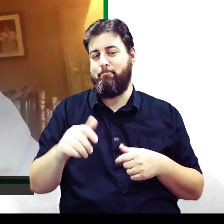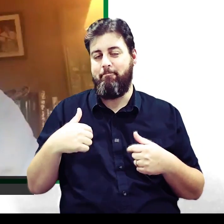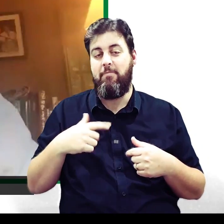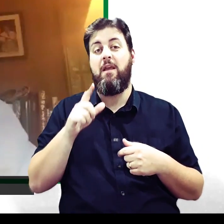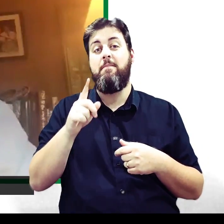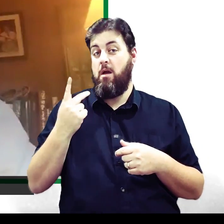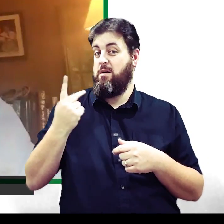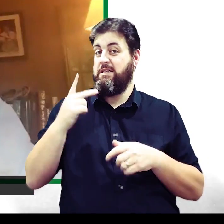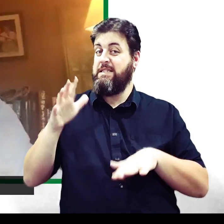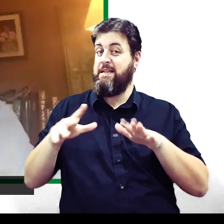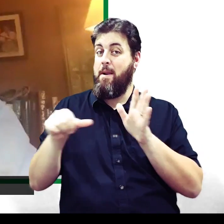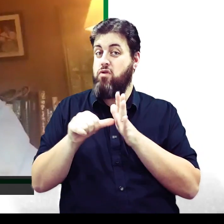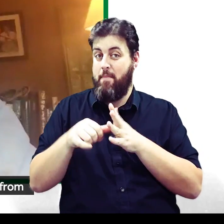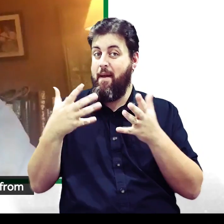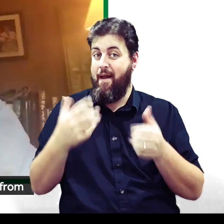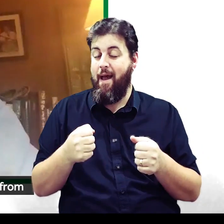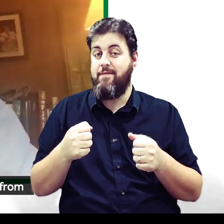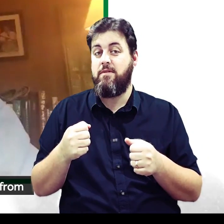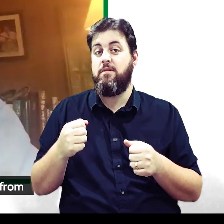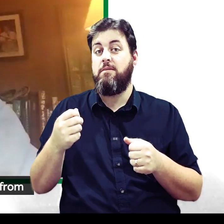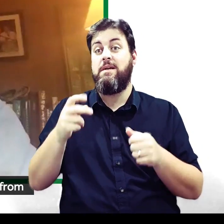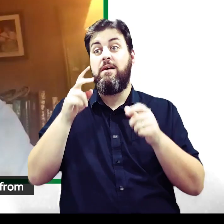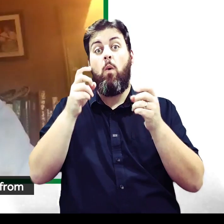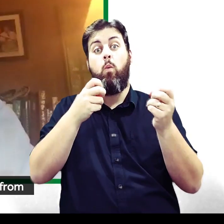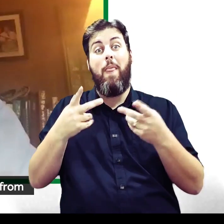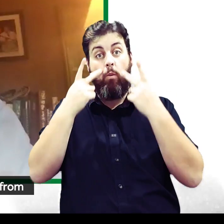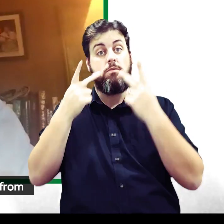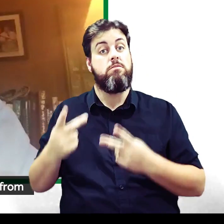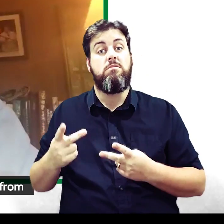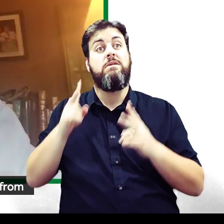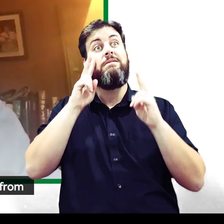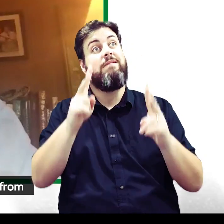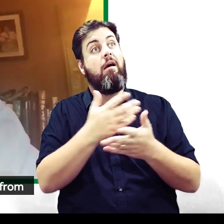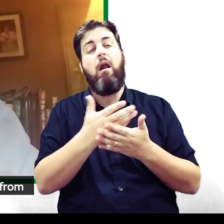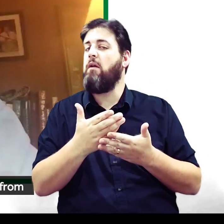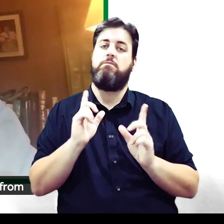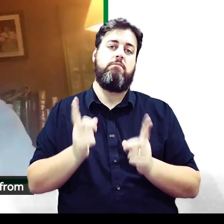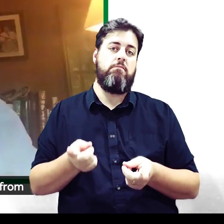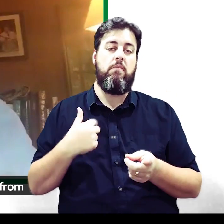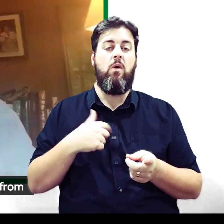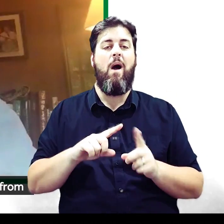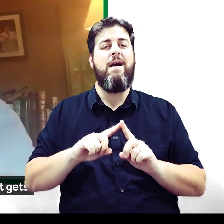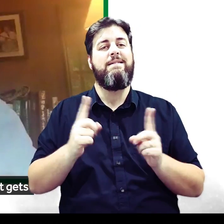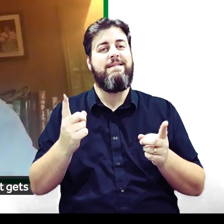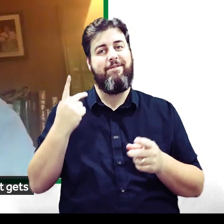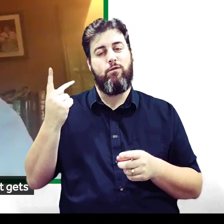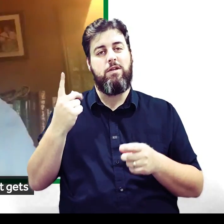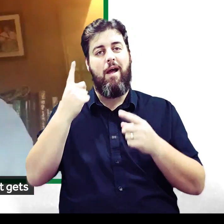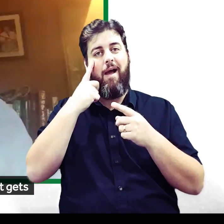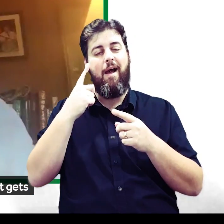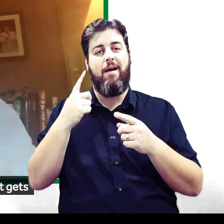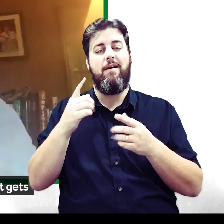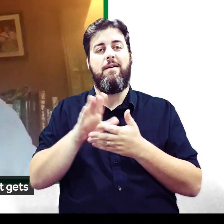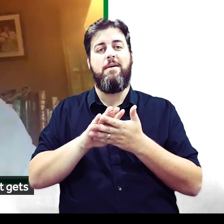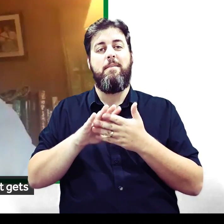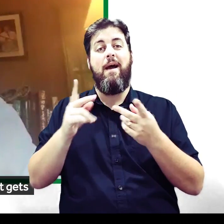essentially, we've both got a similar problem. We can't see completely well, because our lenses are slightly different from normal. So